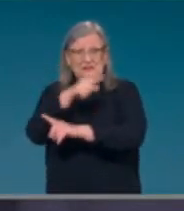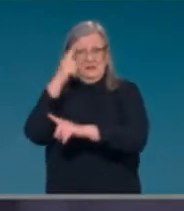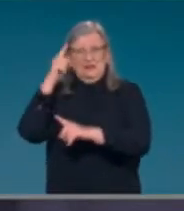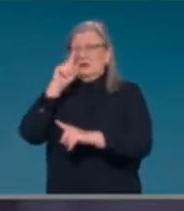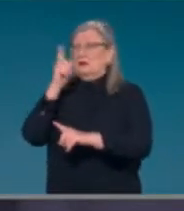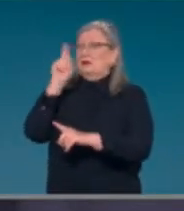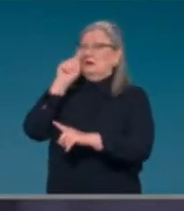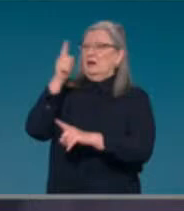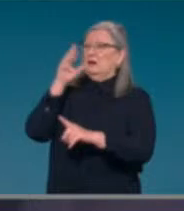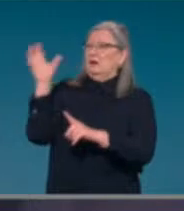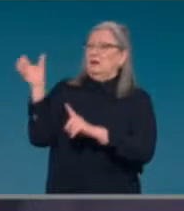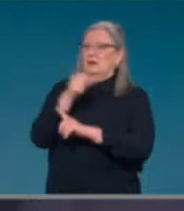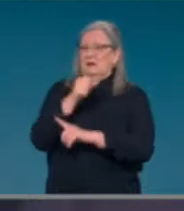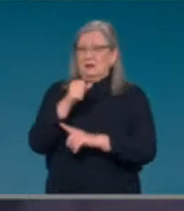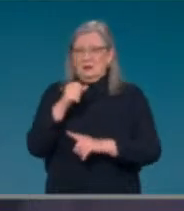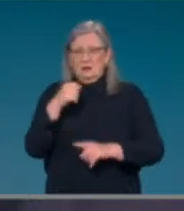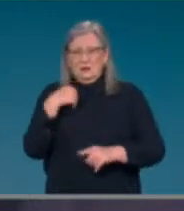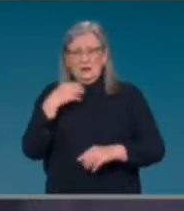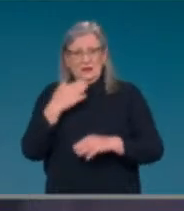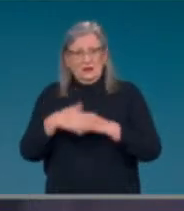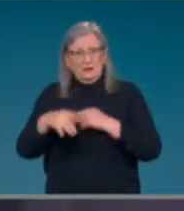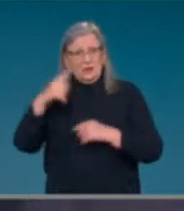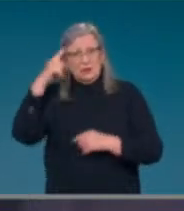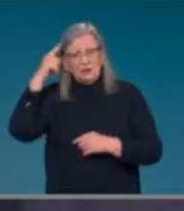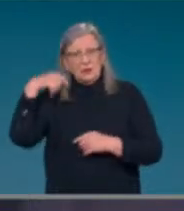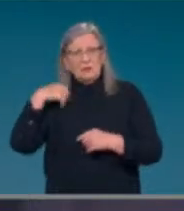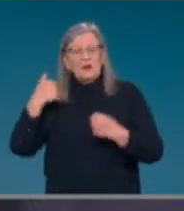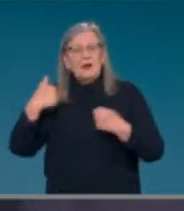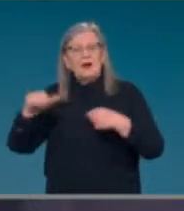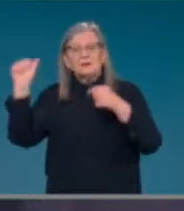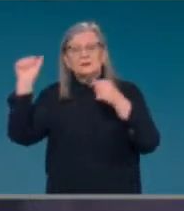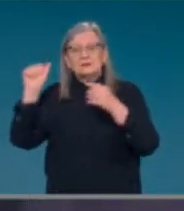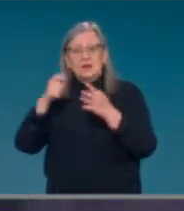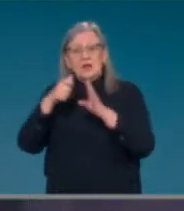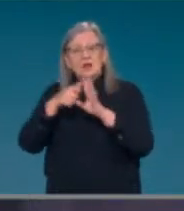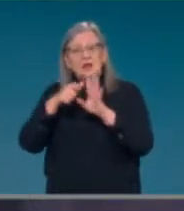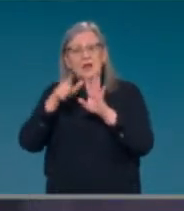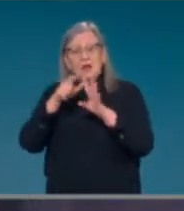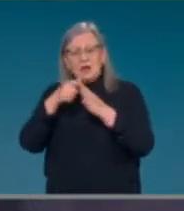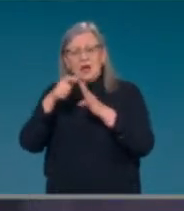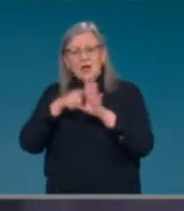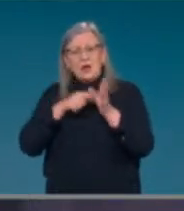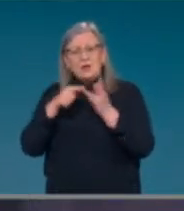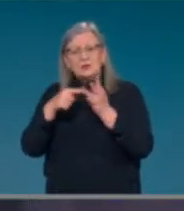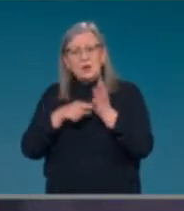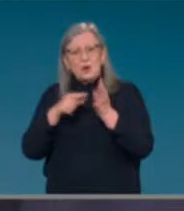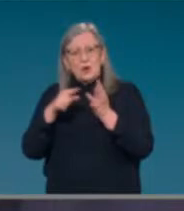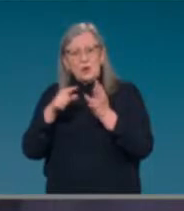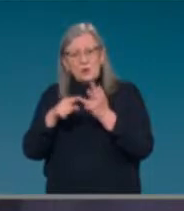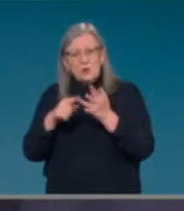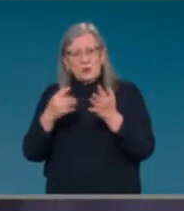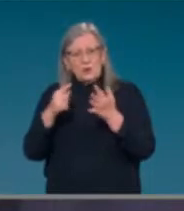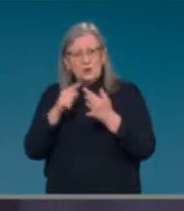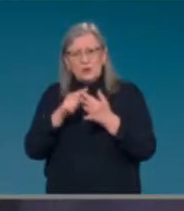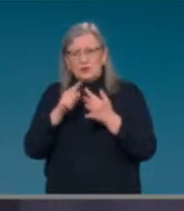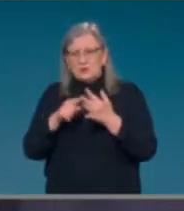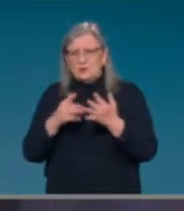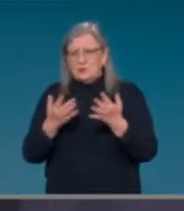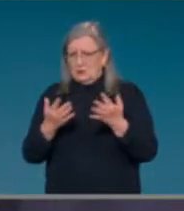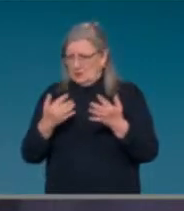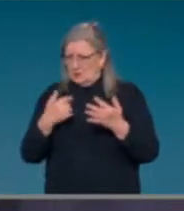the Paris target. We've roared past, uh, 2020, and we did that without an electricity, uh, tax.